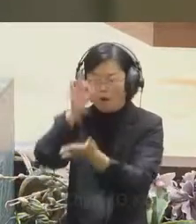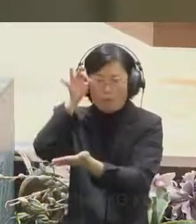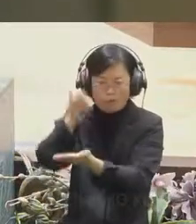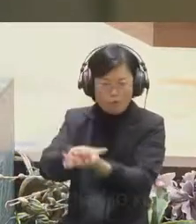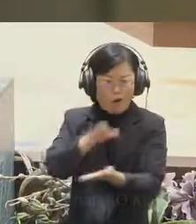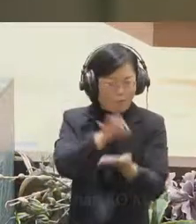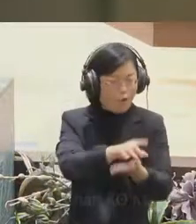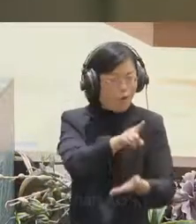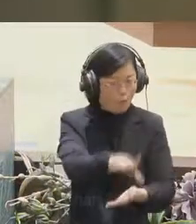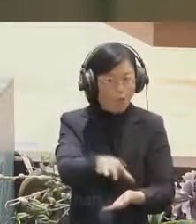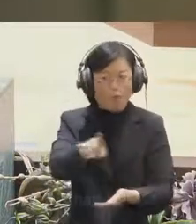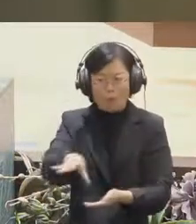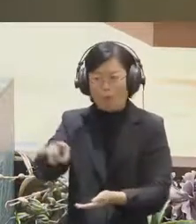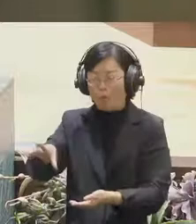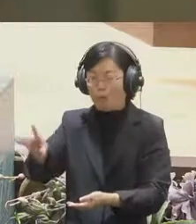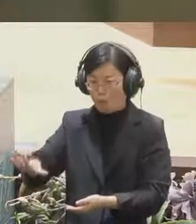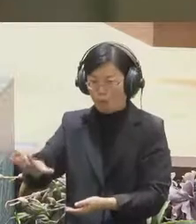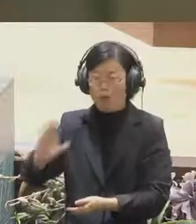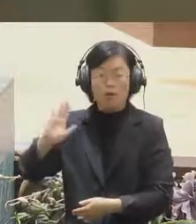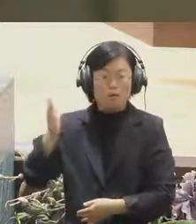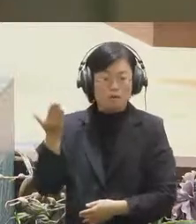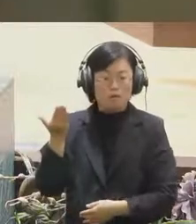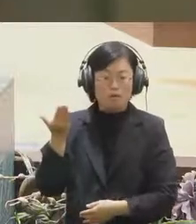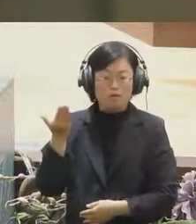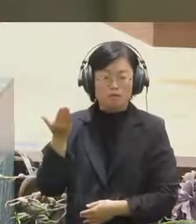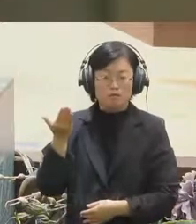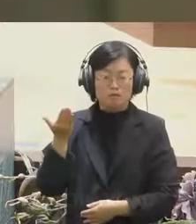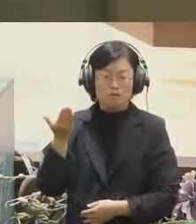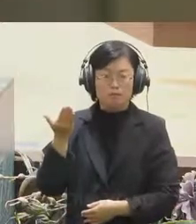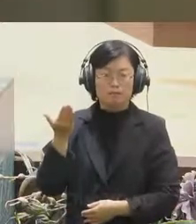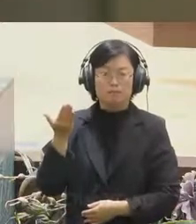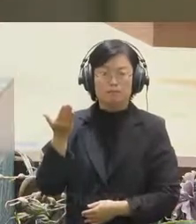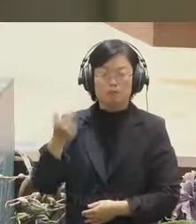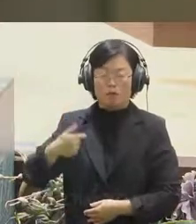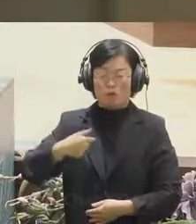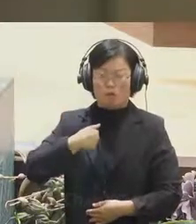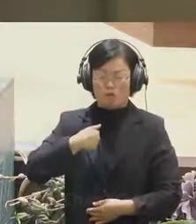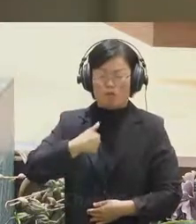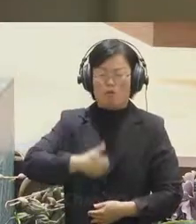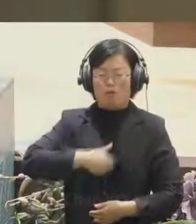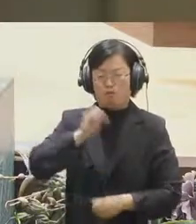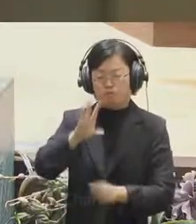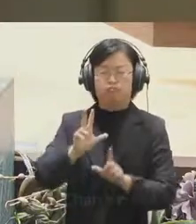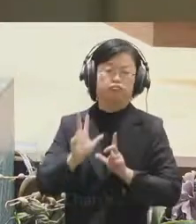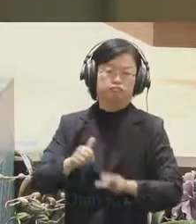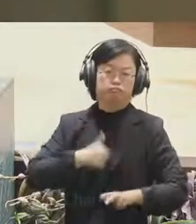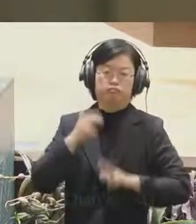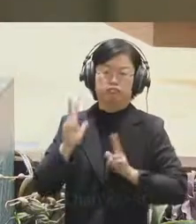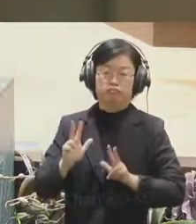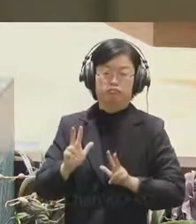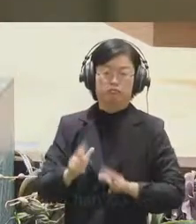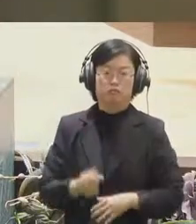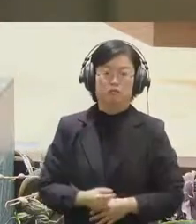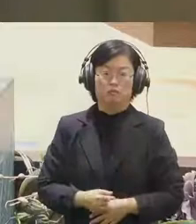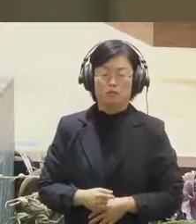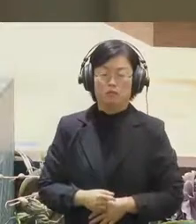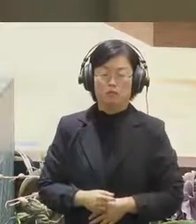But I have to confess that this is not the complete list and many more that I am not familiar or left behind.